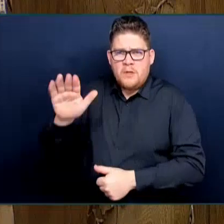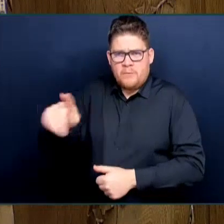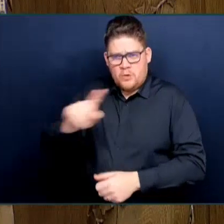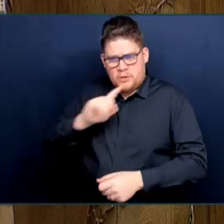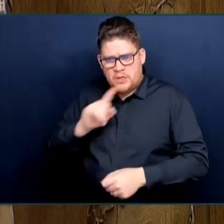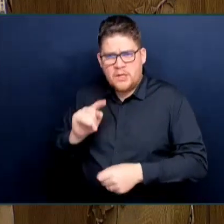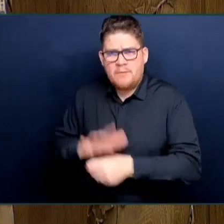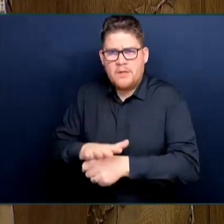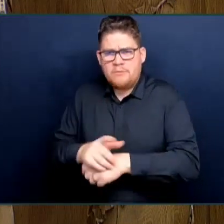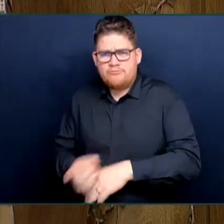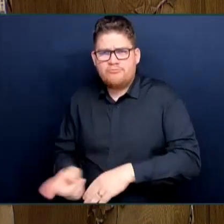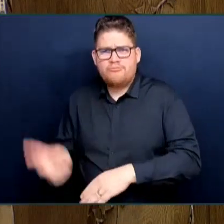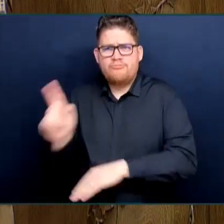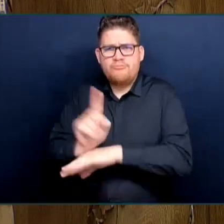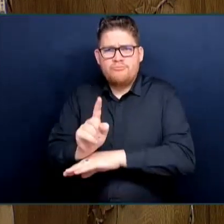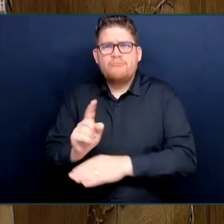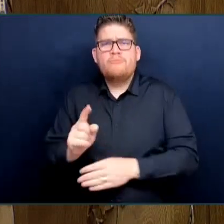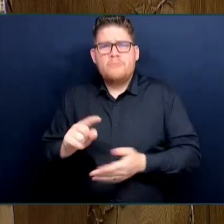Minister Forrest.